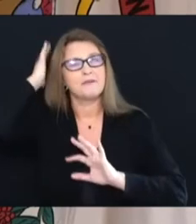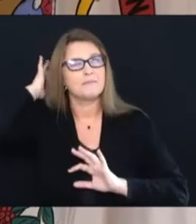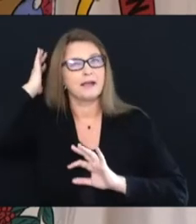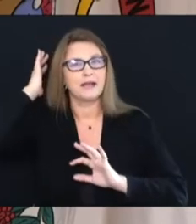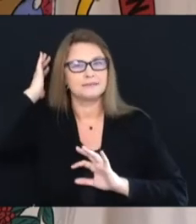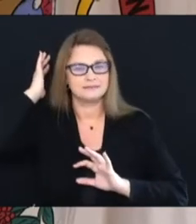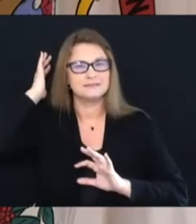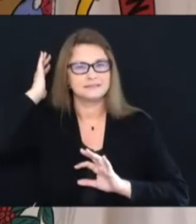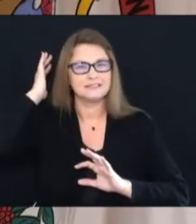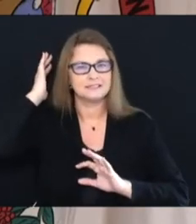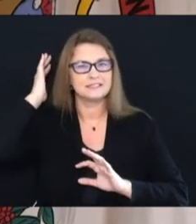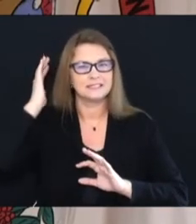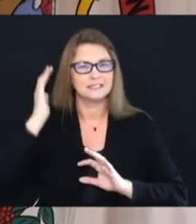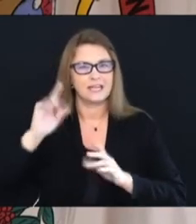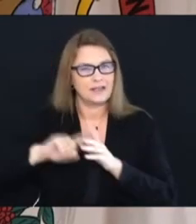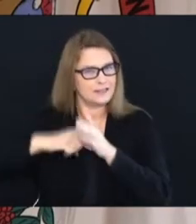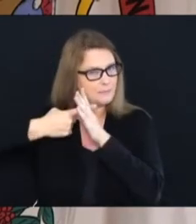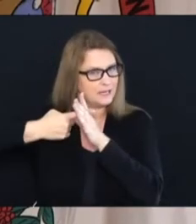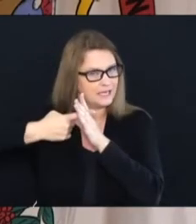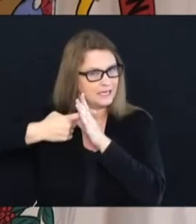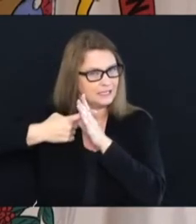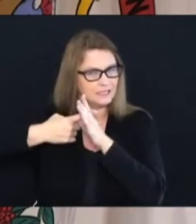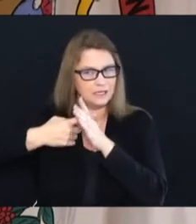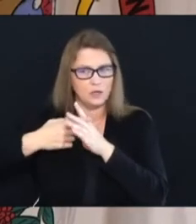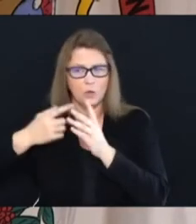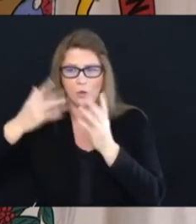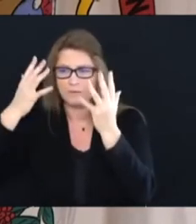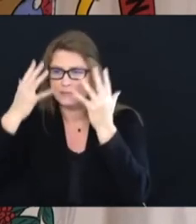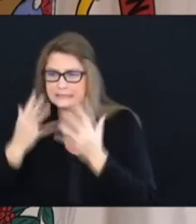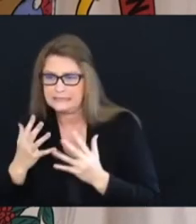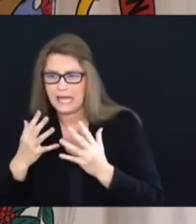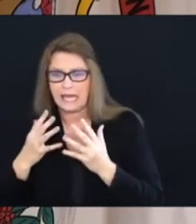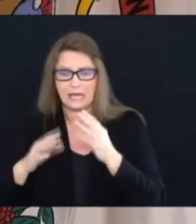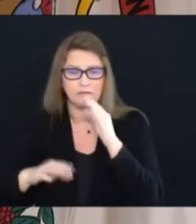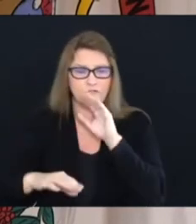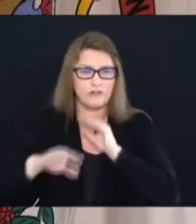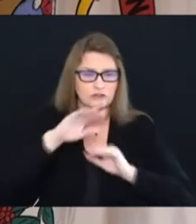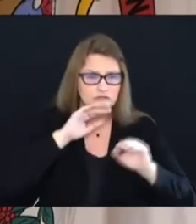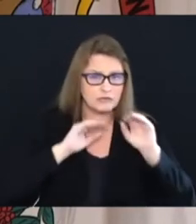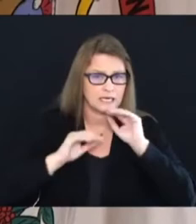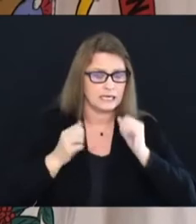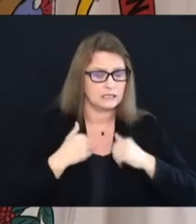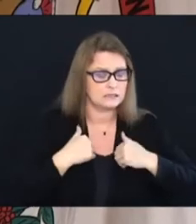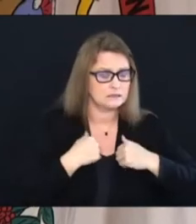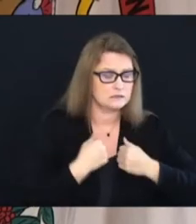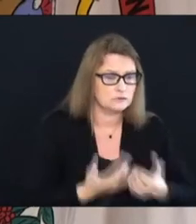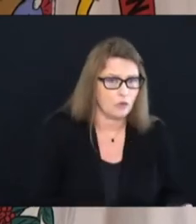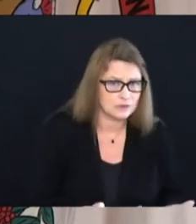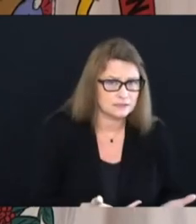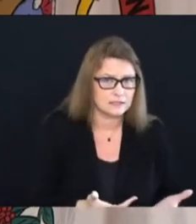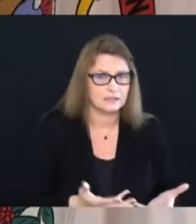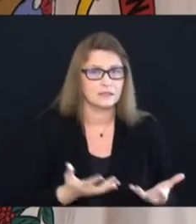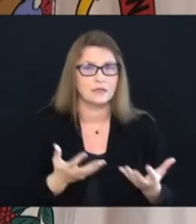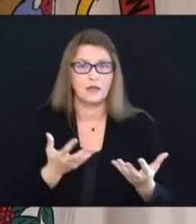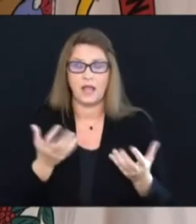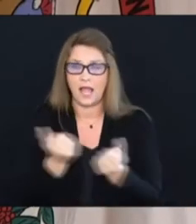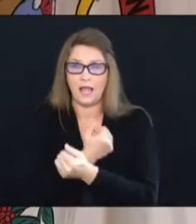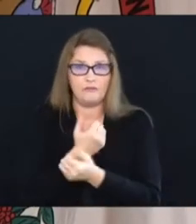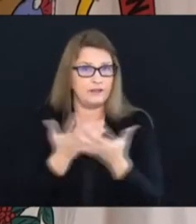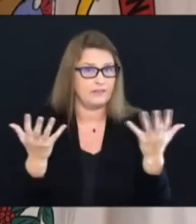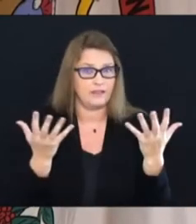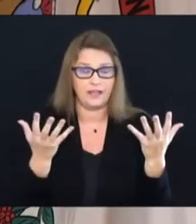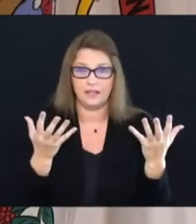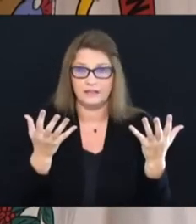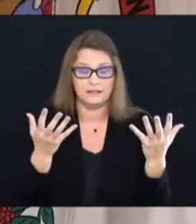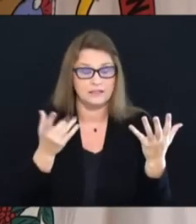it's been sad it's been frustrating it's been exhausting it's been all the all the you know adjectives